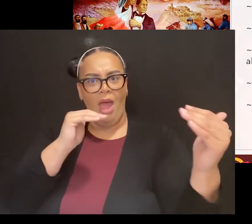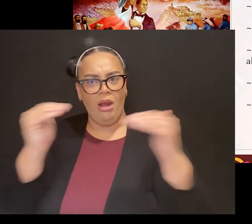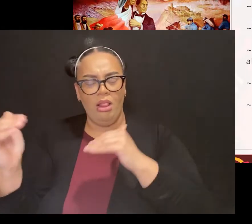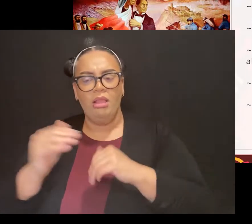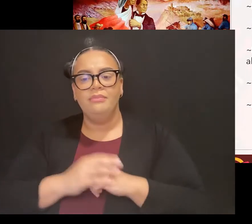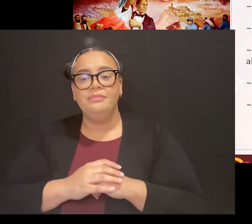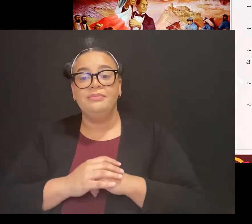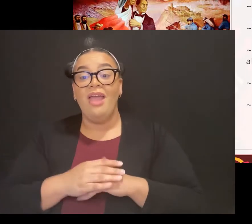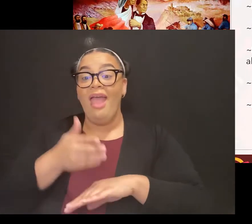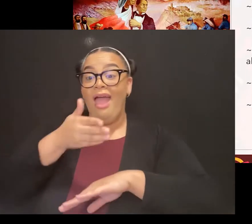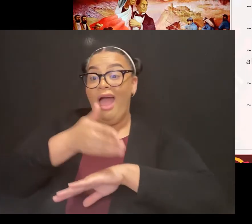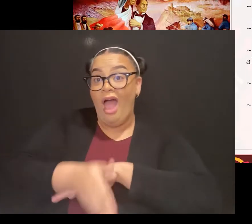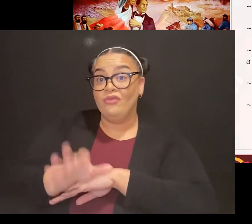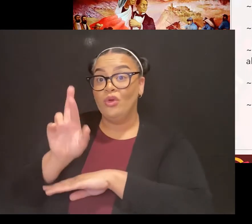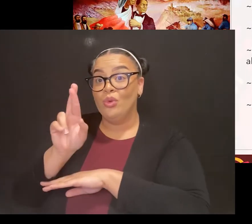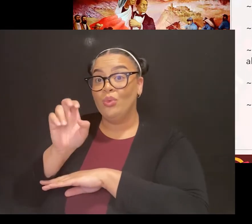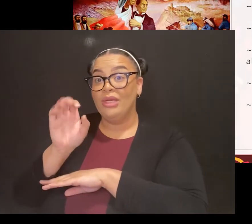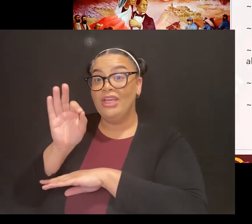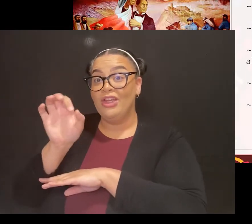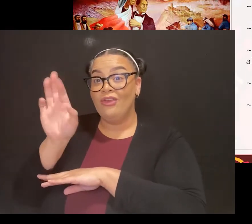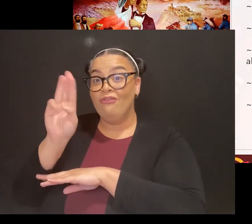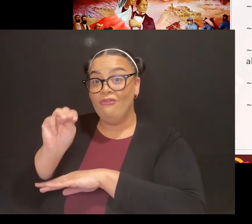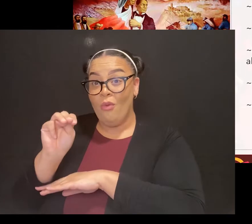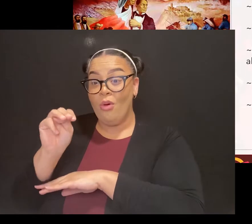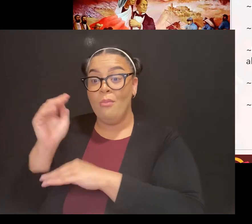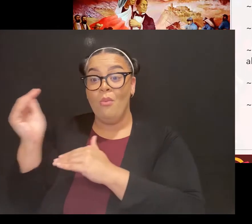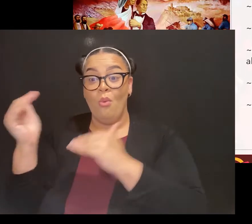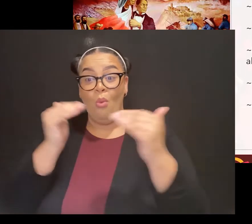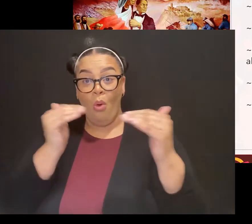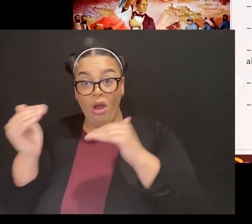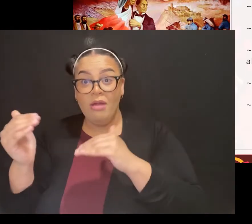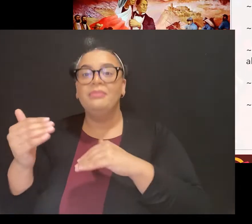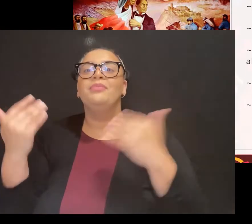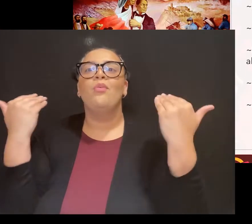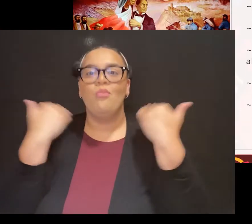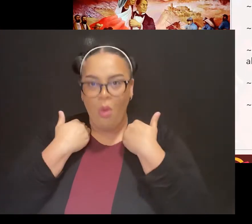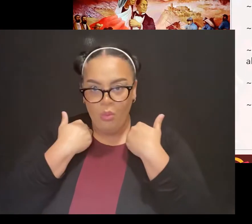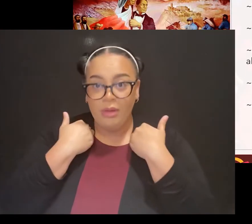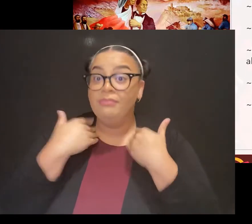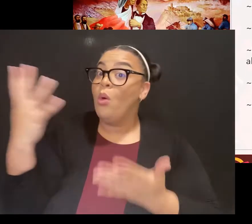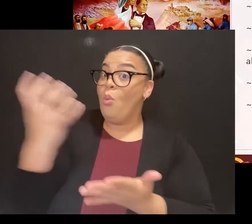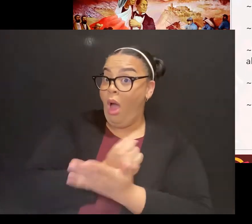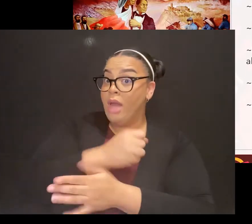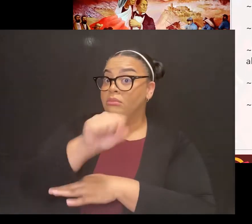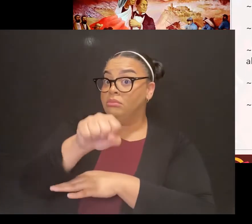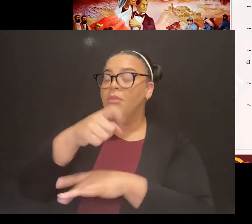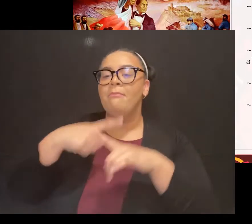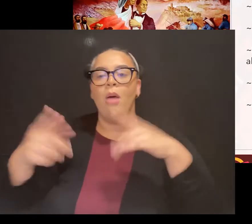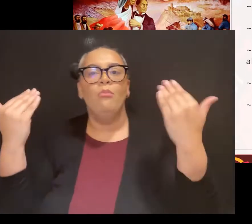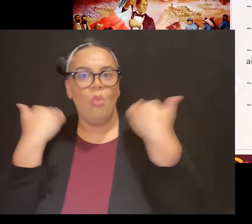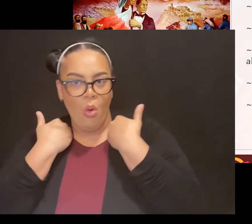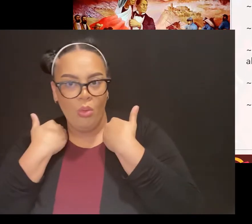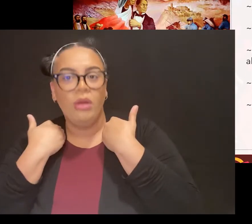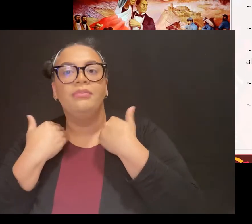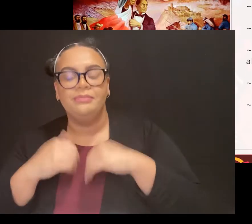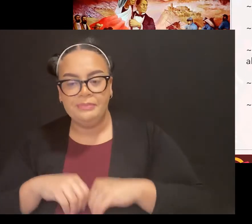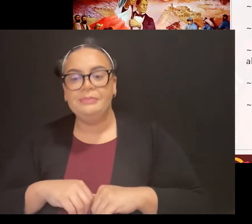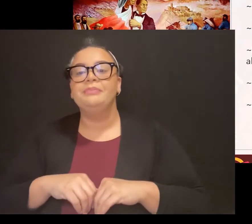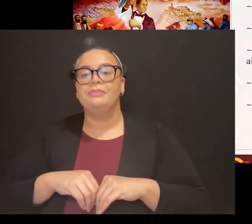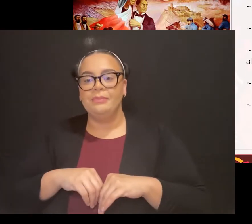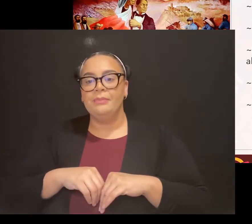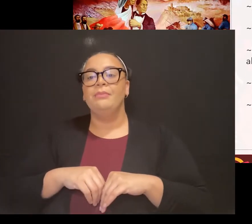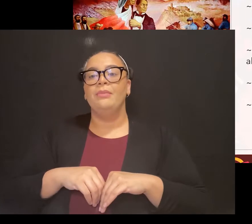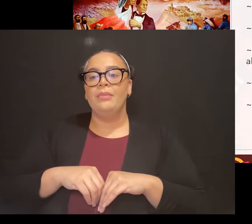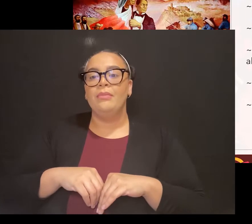war, but they were broke. The country was broke after that Reform War. It was held 1858 to 1860.